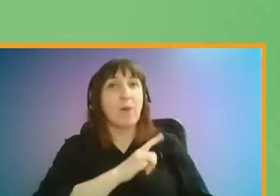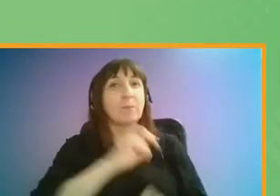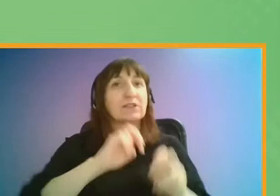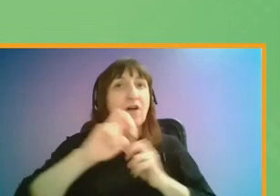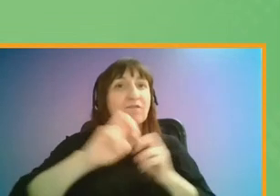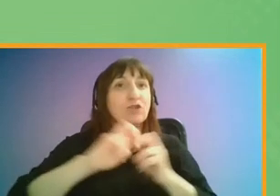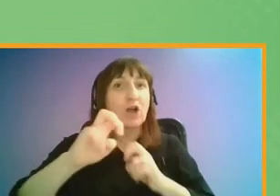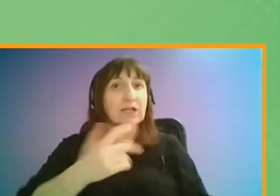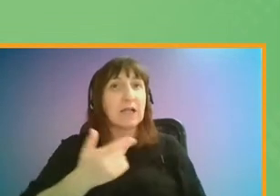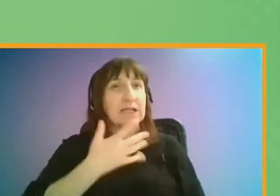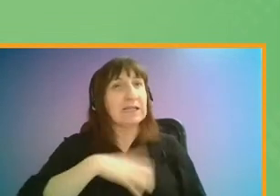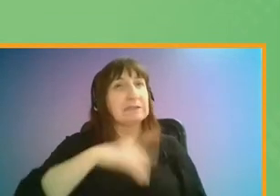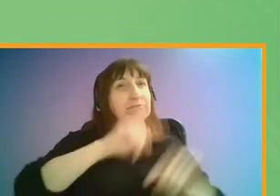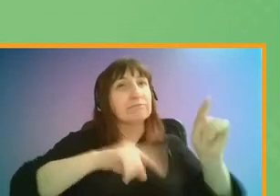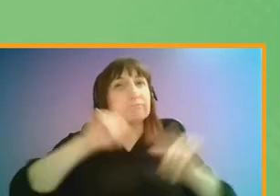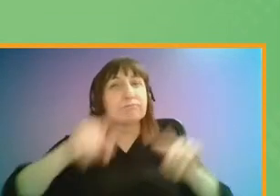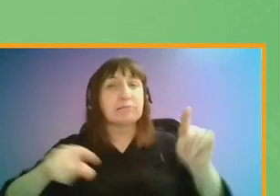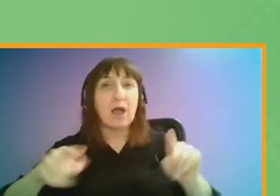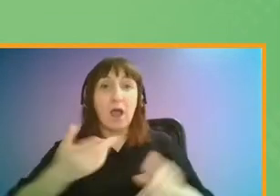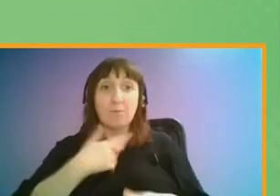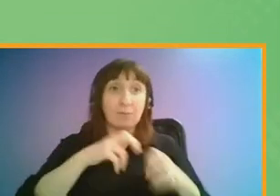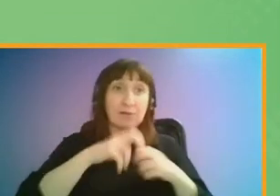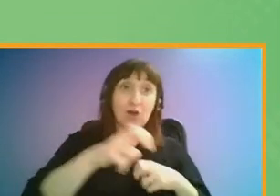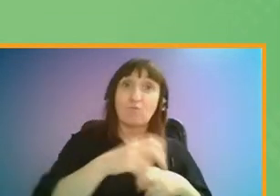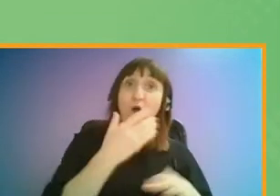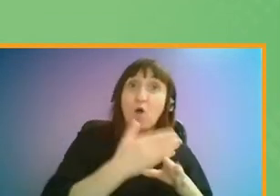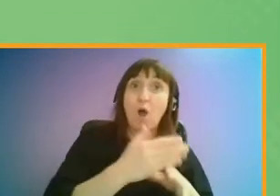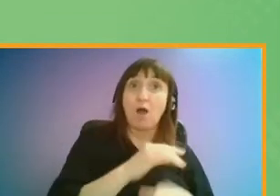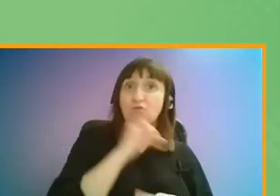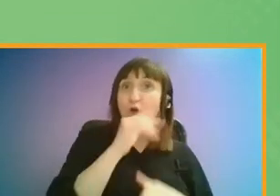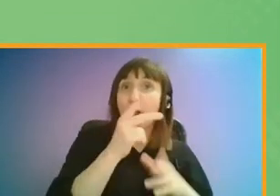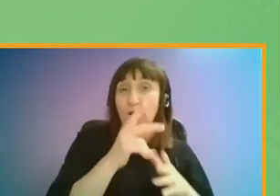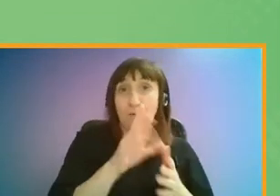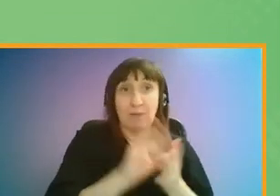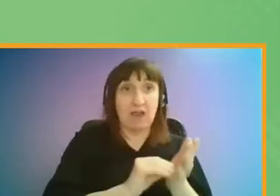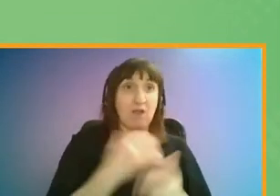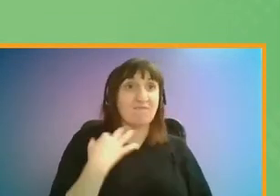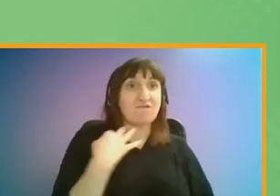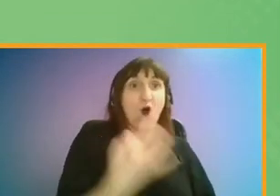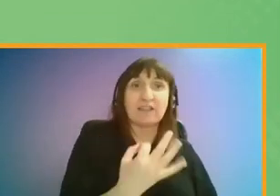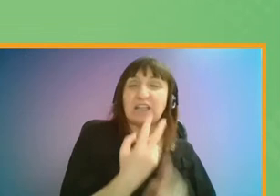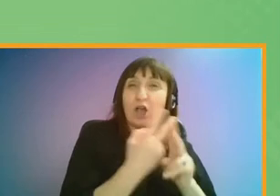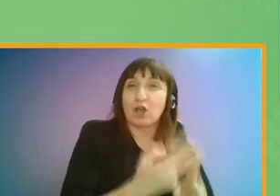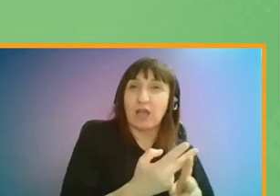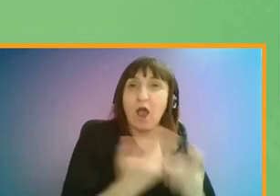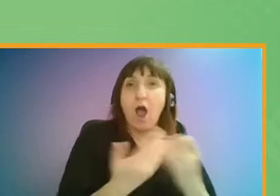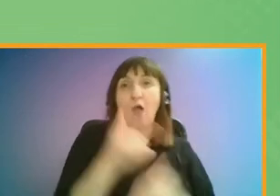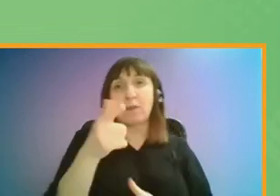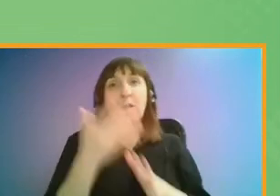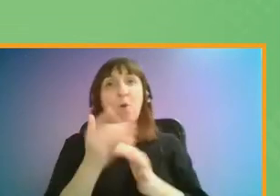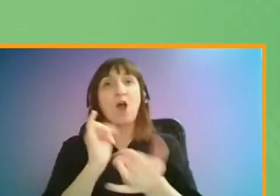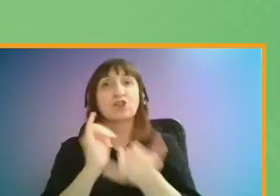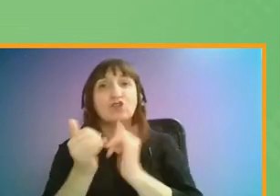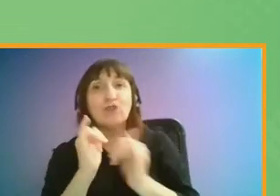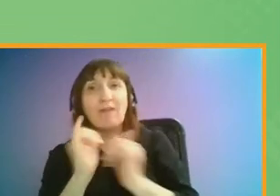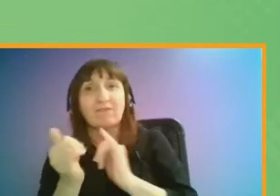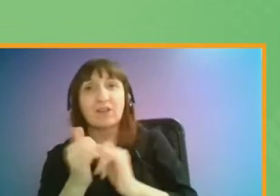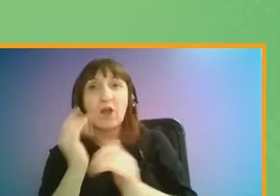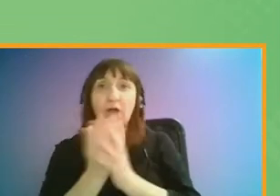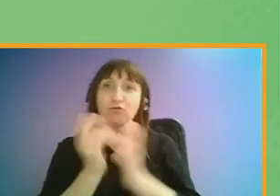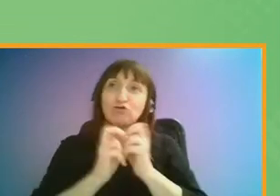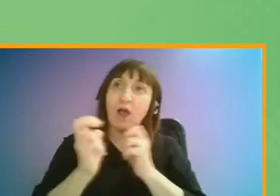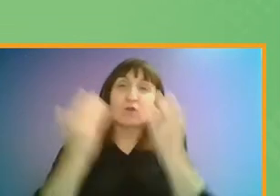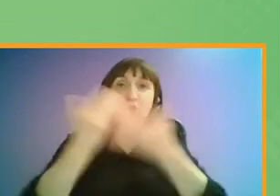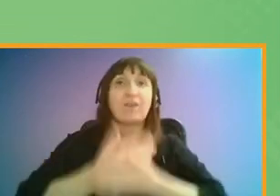require different responses. There are many who travel for unpaid work, such as caring or volunteering, as well as people with different shift patterns and who travel during the night.